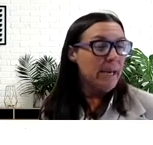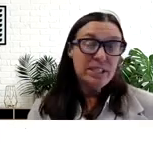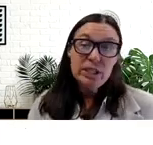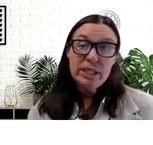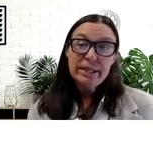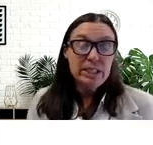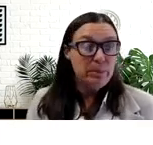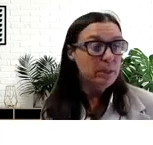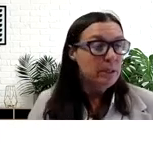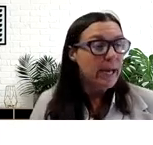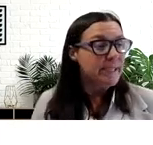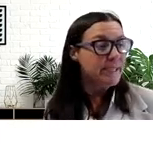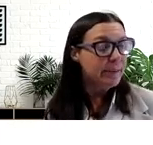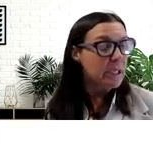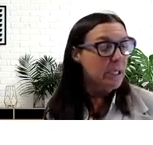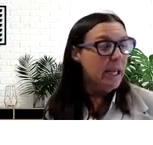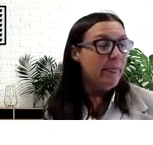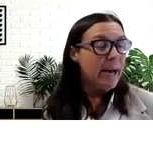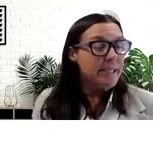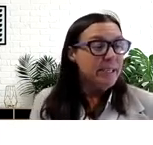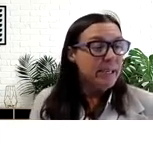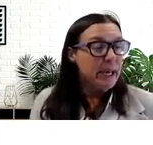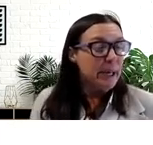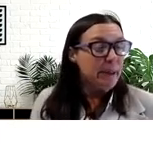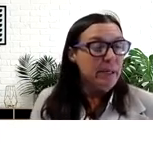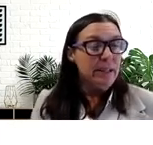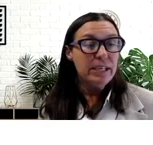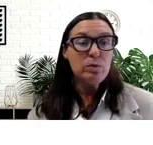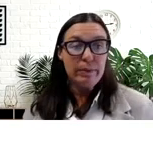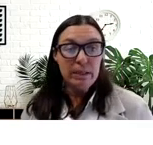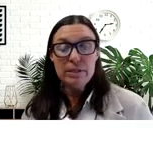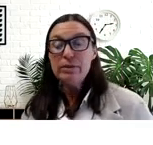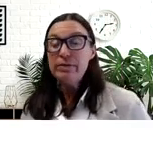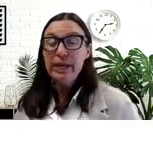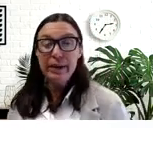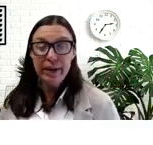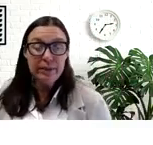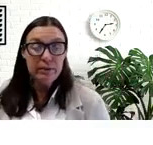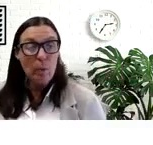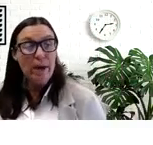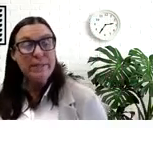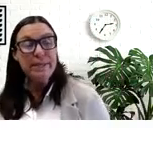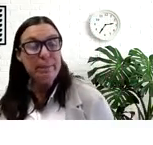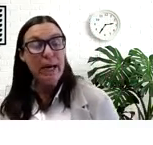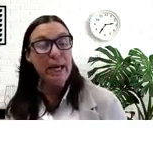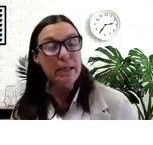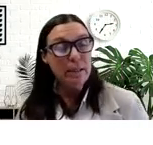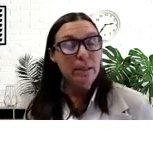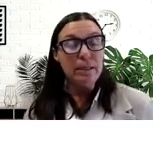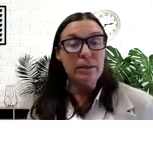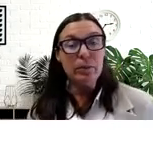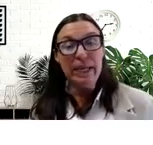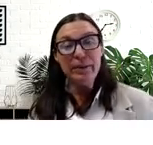As I started to dig a little deeper, I discovered that this woman, Sophia Aragon, was my